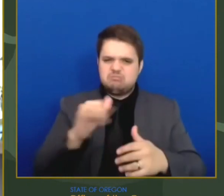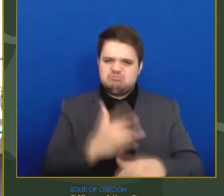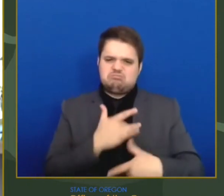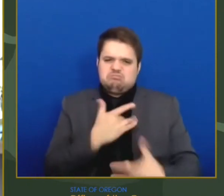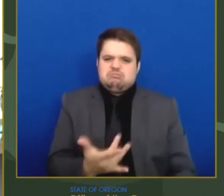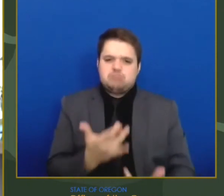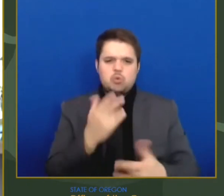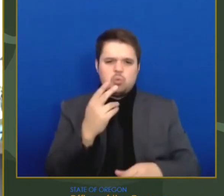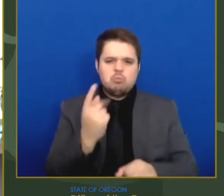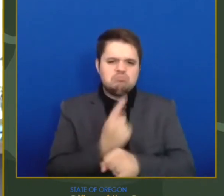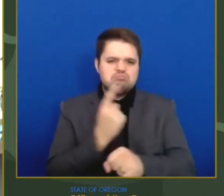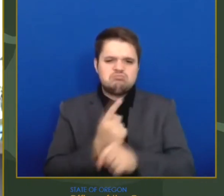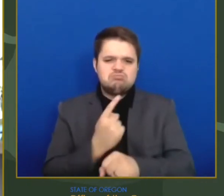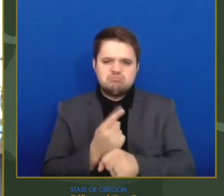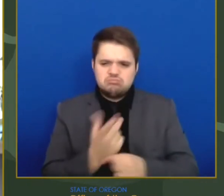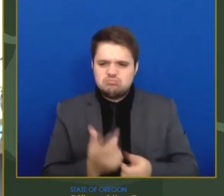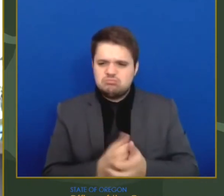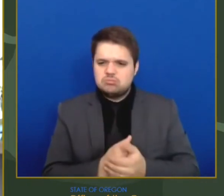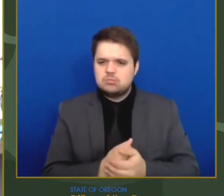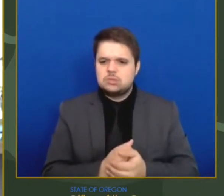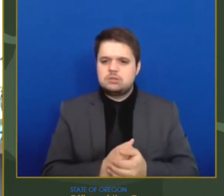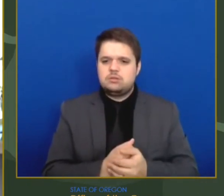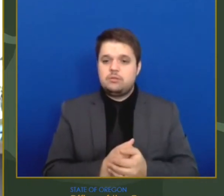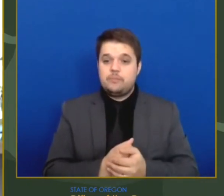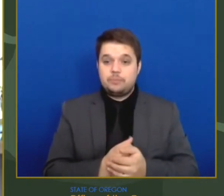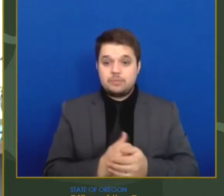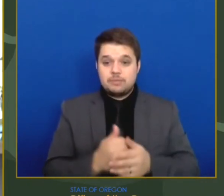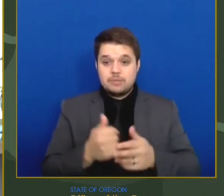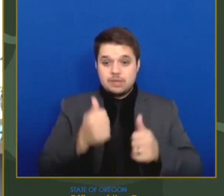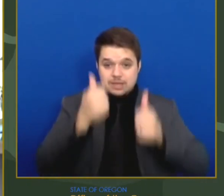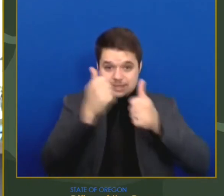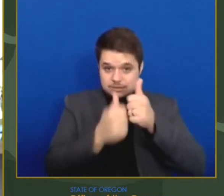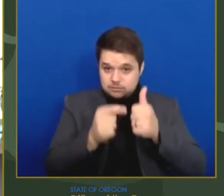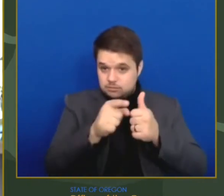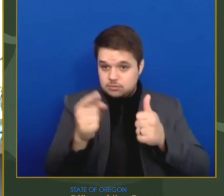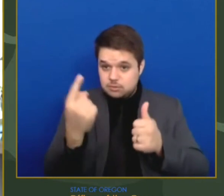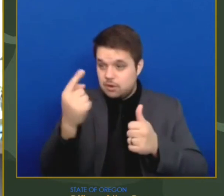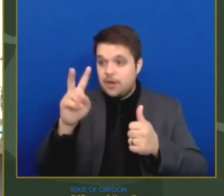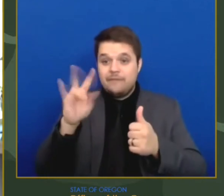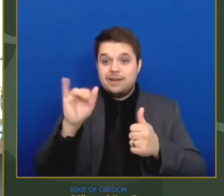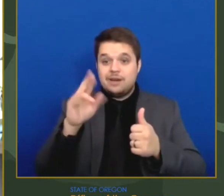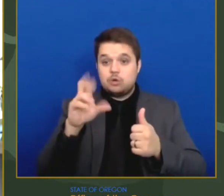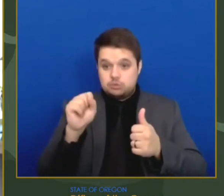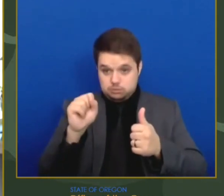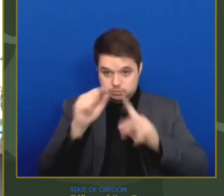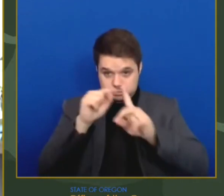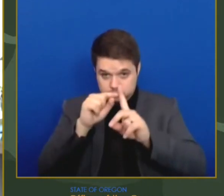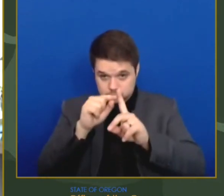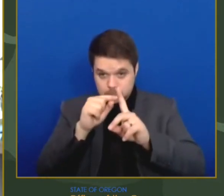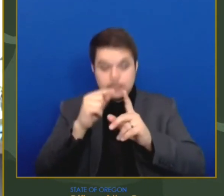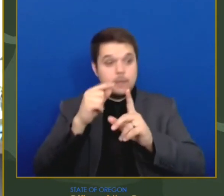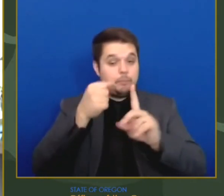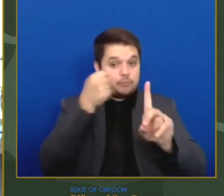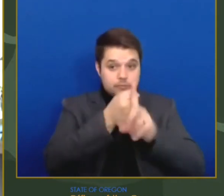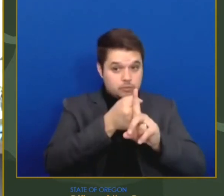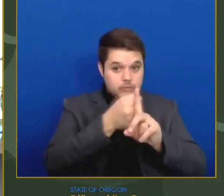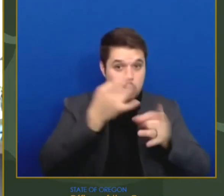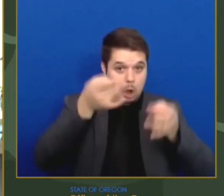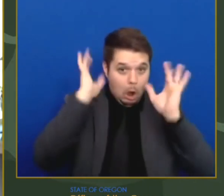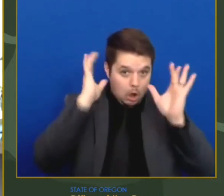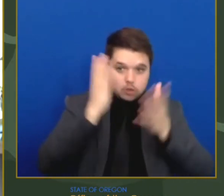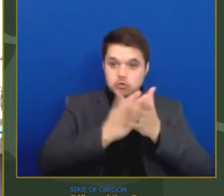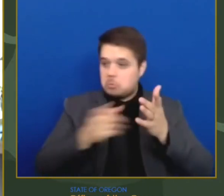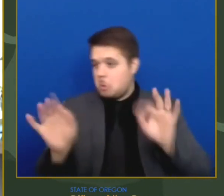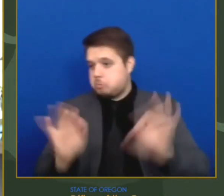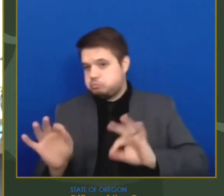you that not all virus mutations are troublesome. While some may become more persistent or contagious,